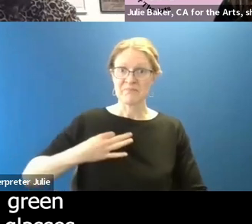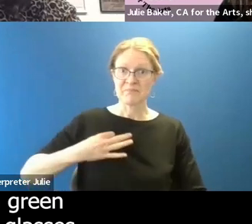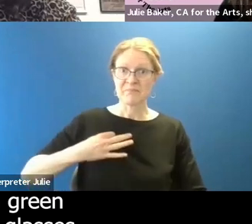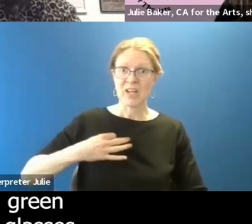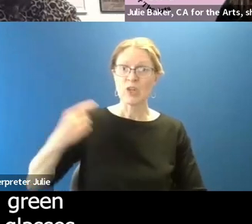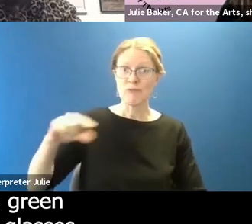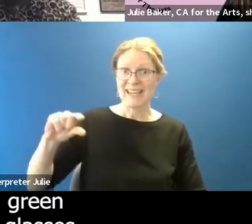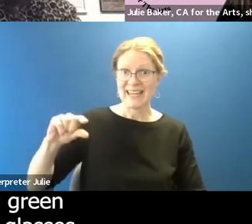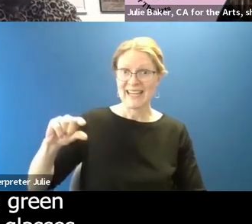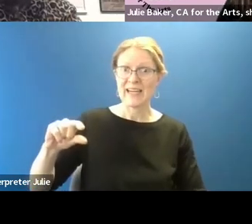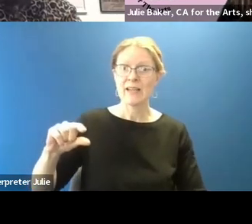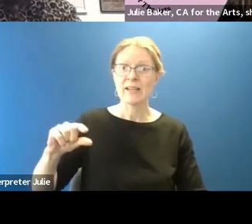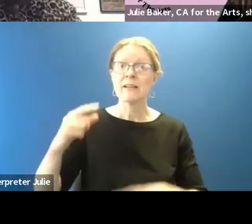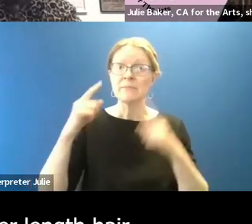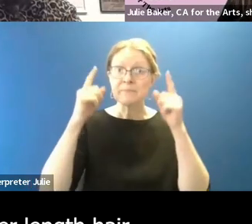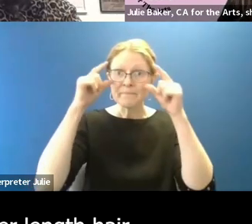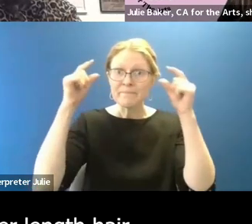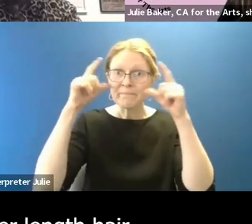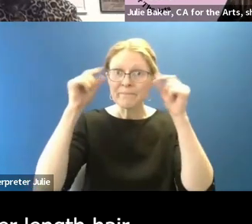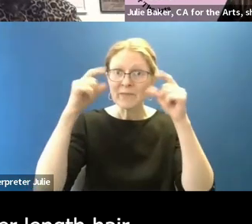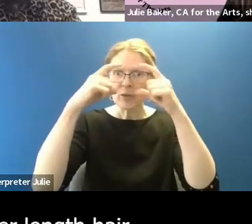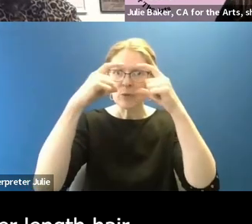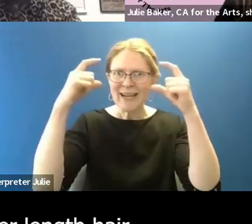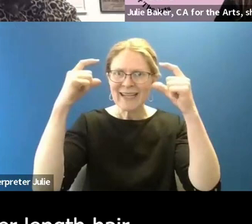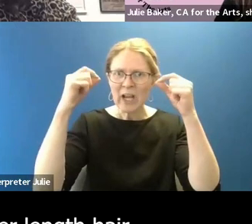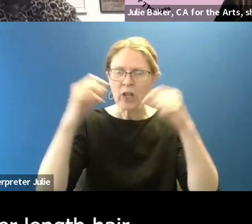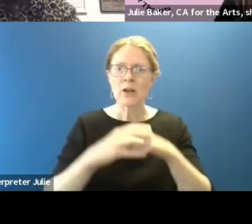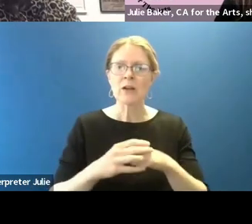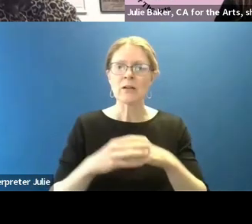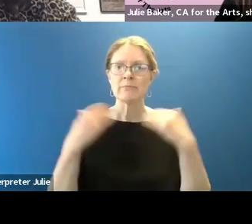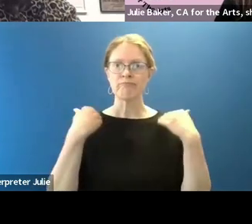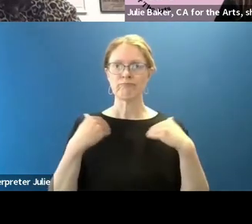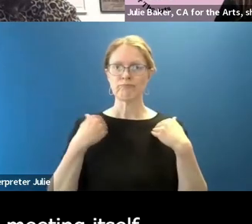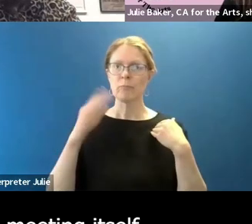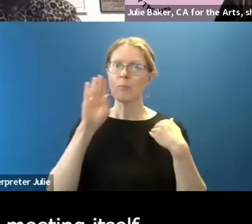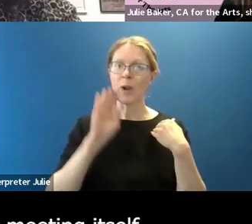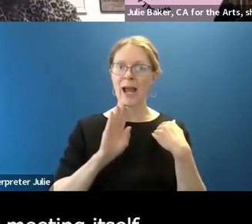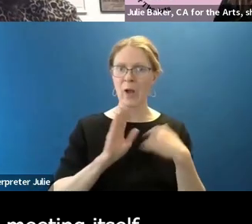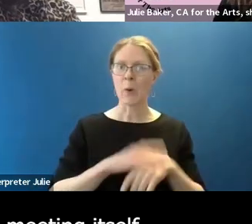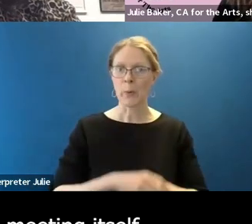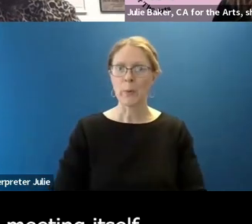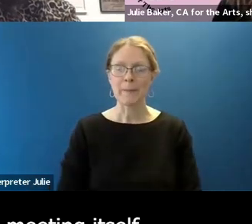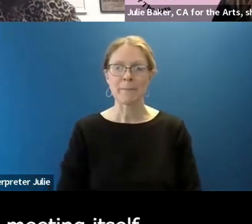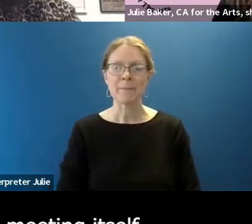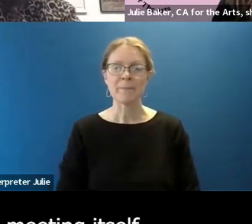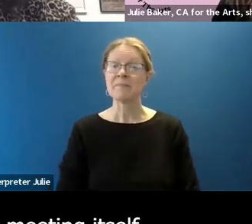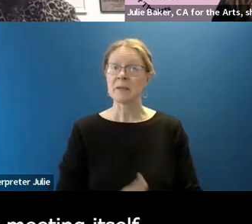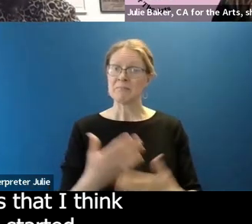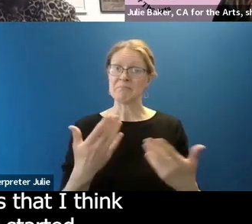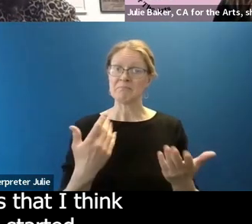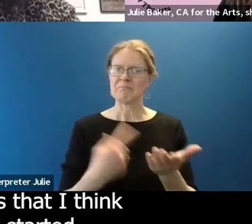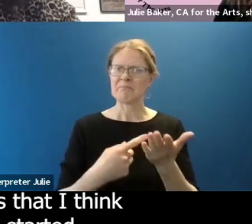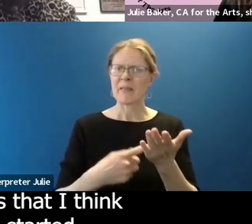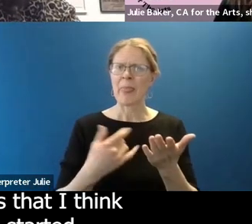rectangular glasses. I have brown shoulder length hair. So let's talk about the meeting